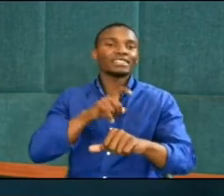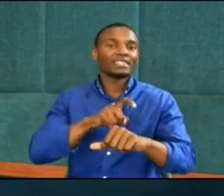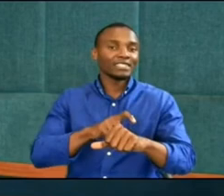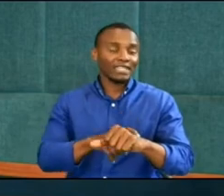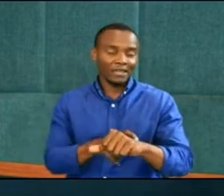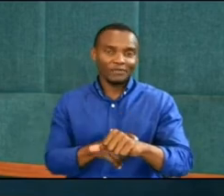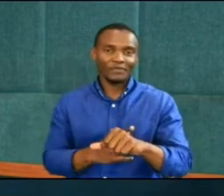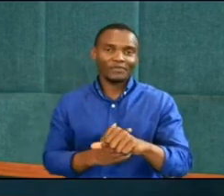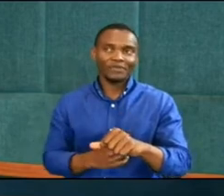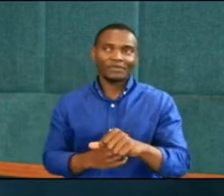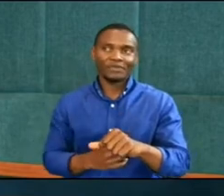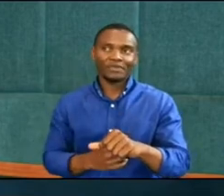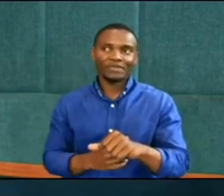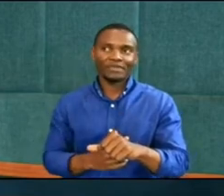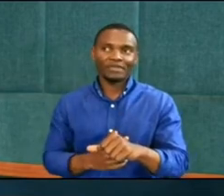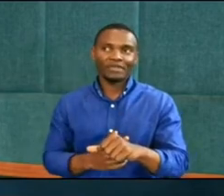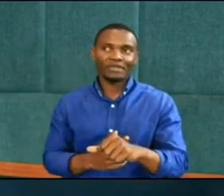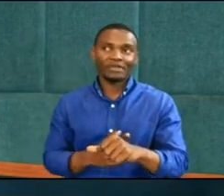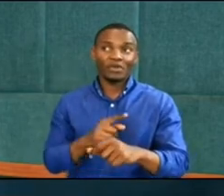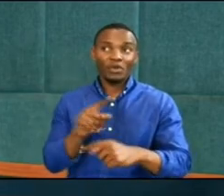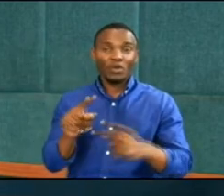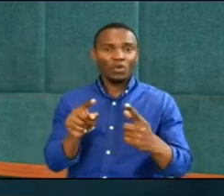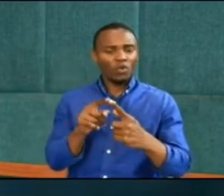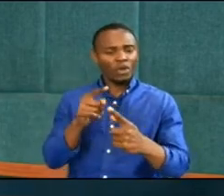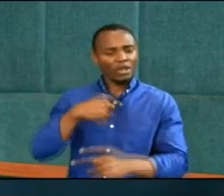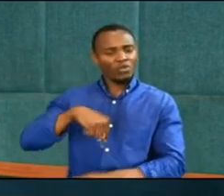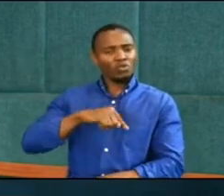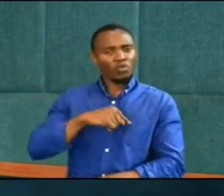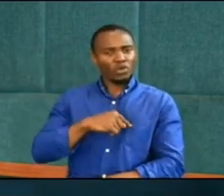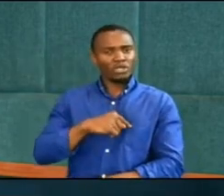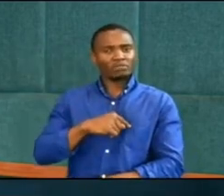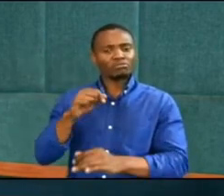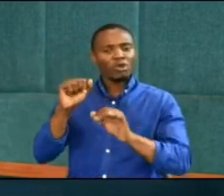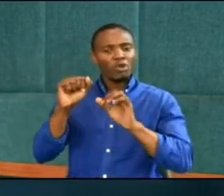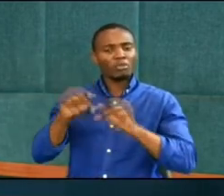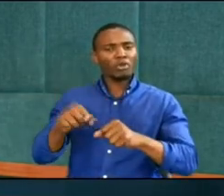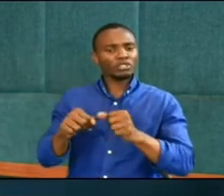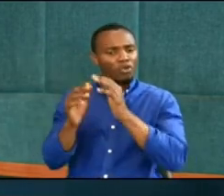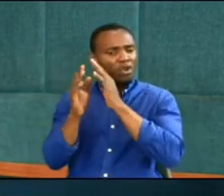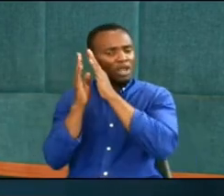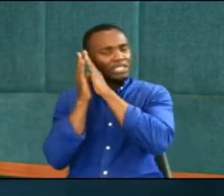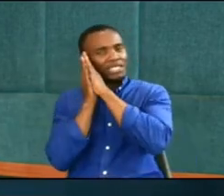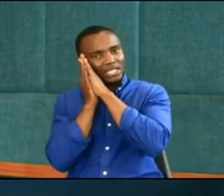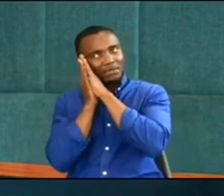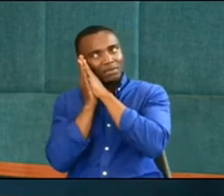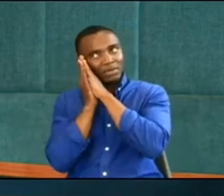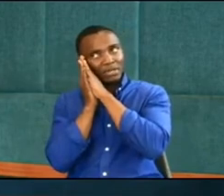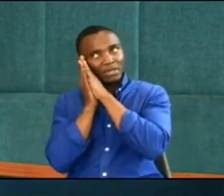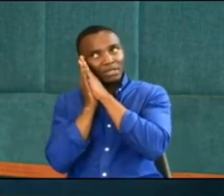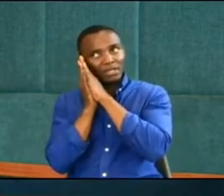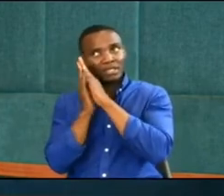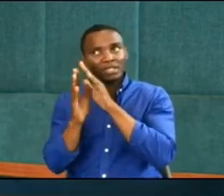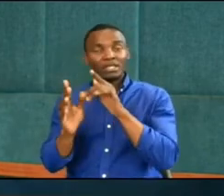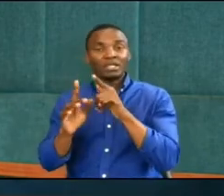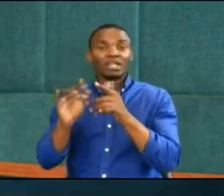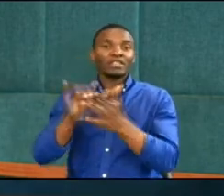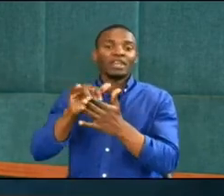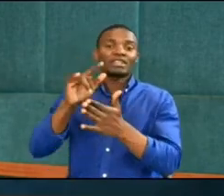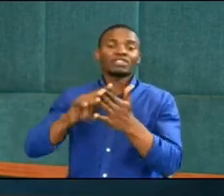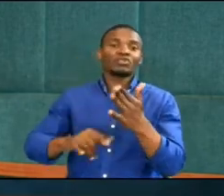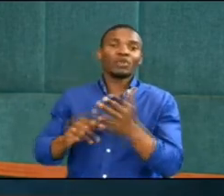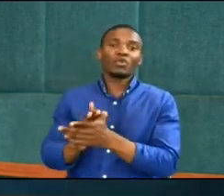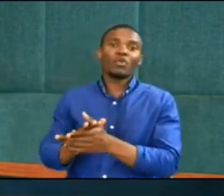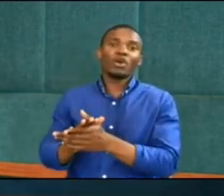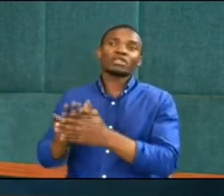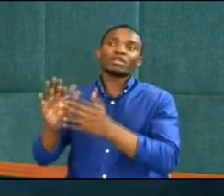exact time, when we are most likely to sleep, that when the sky